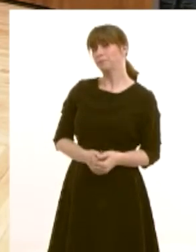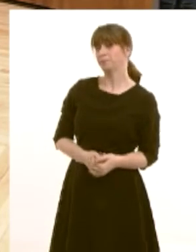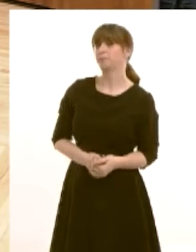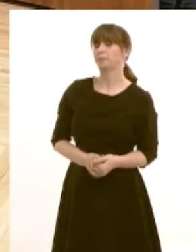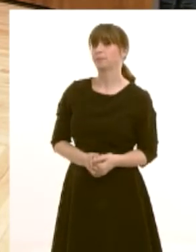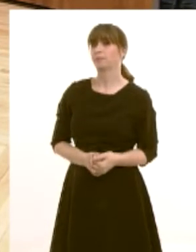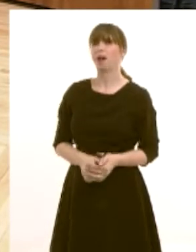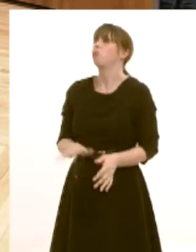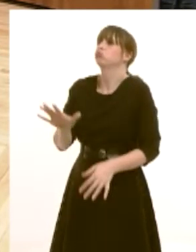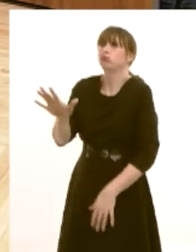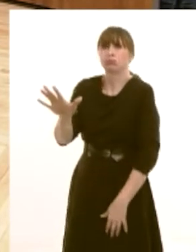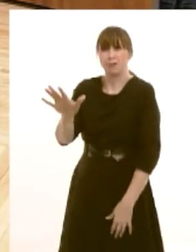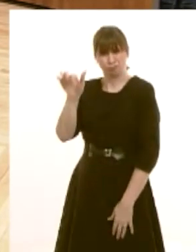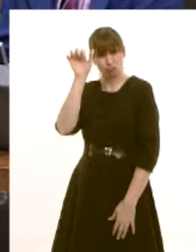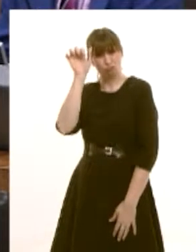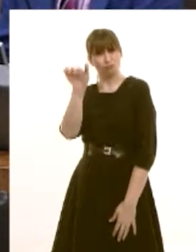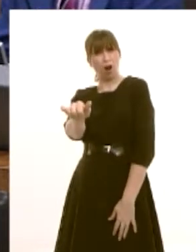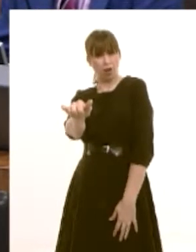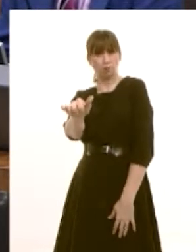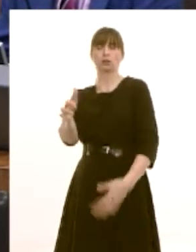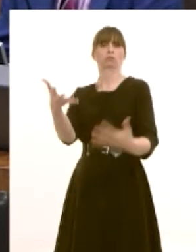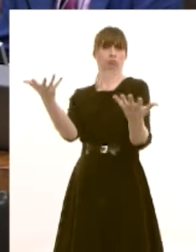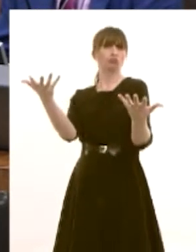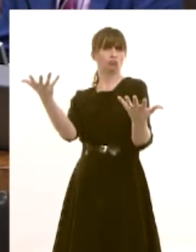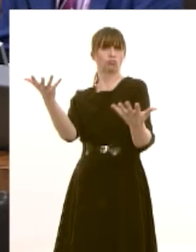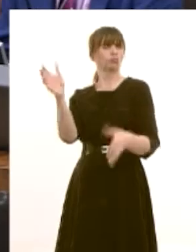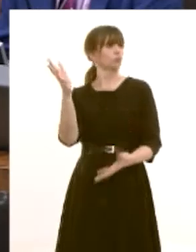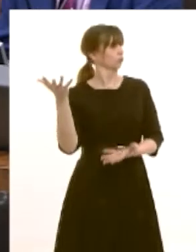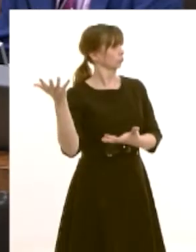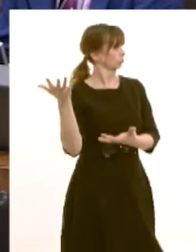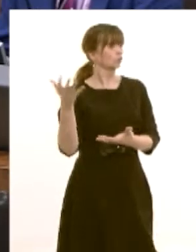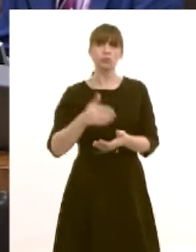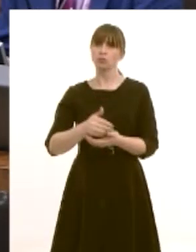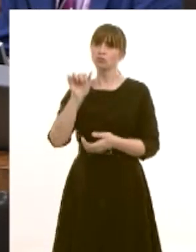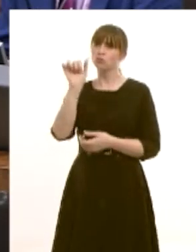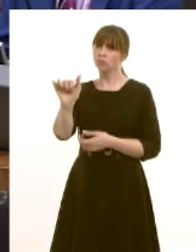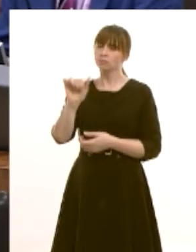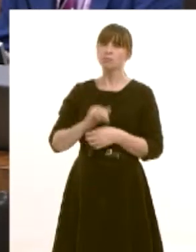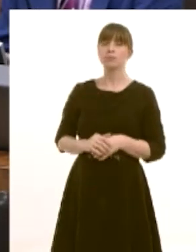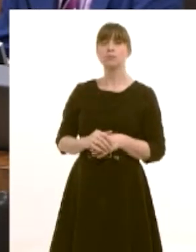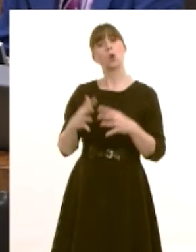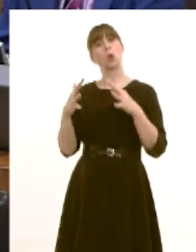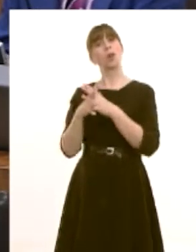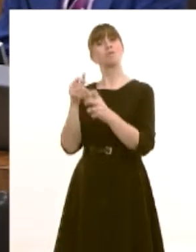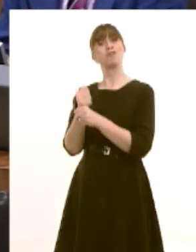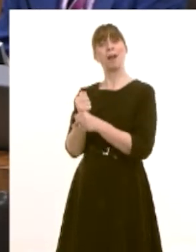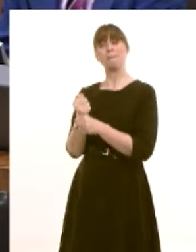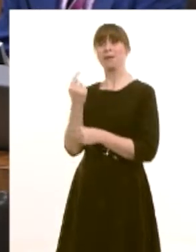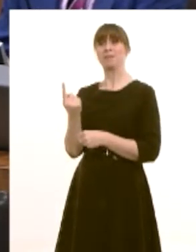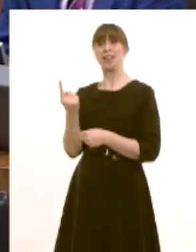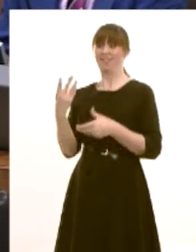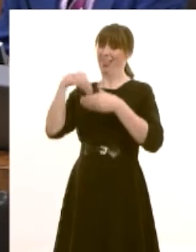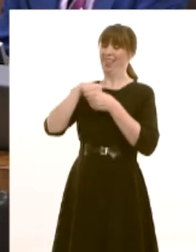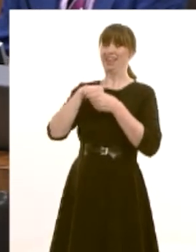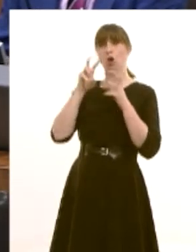nobody could disagree with what the the leader of the opposition has has has said uh william graham was one of the original